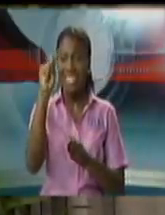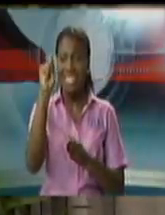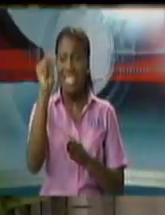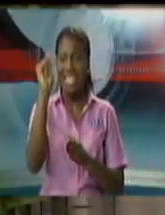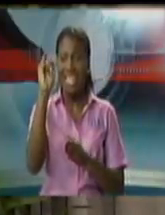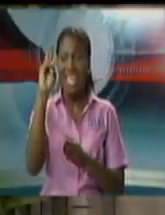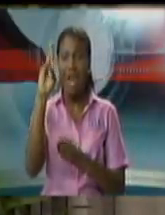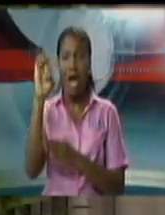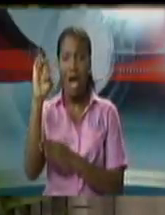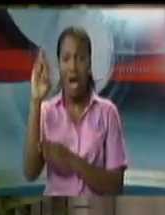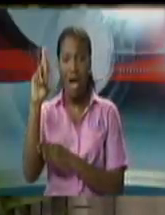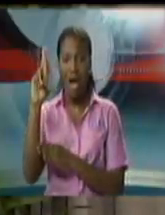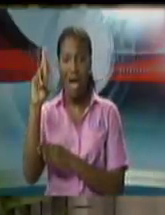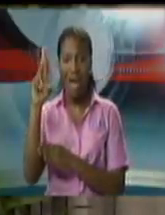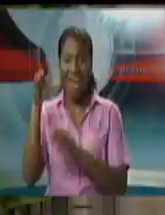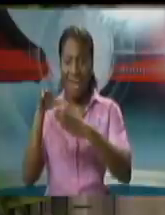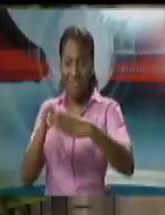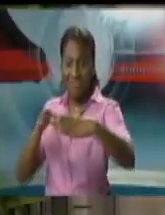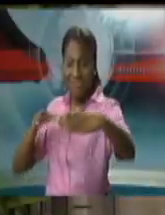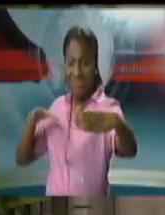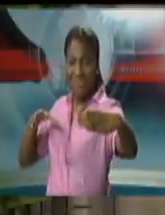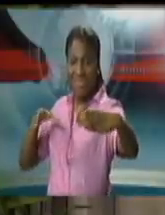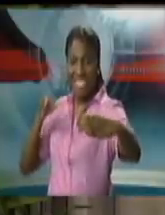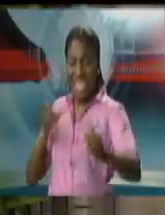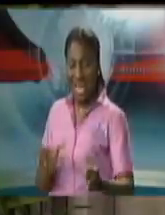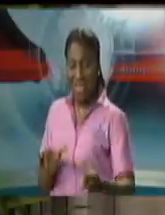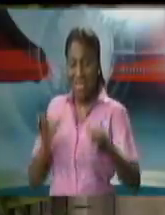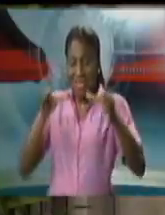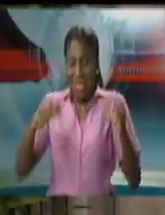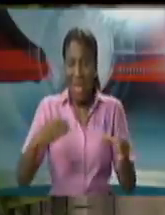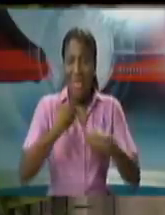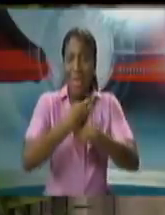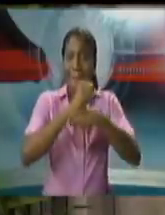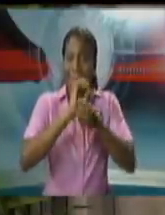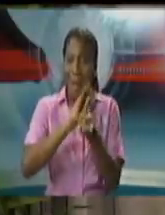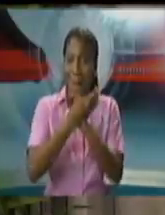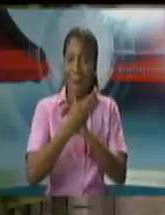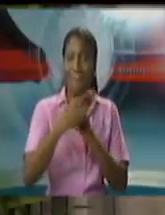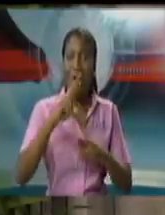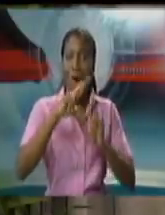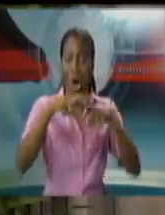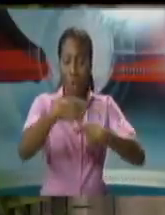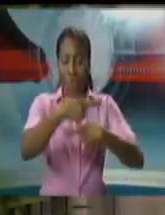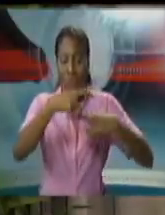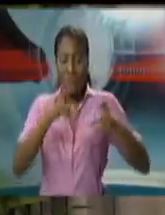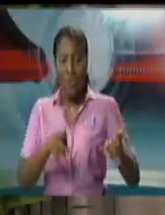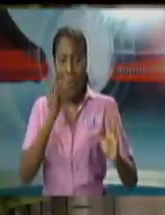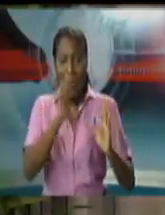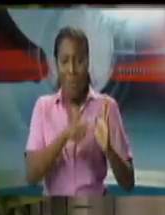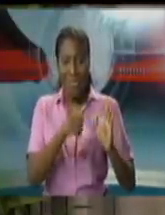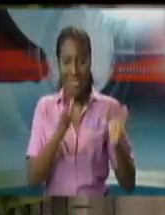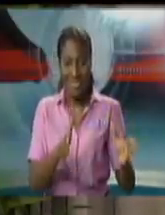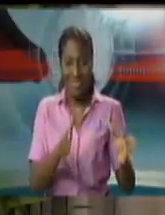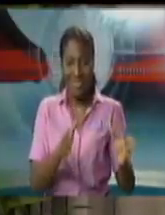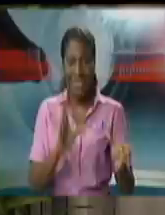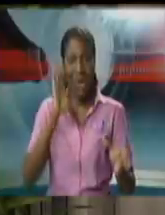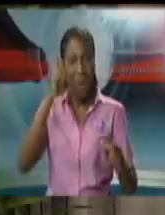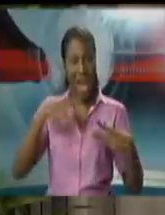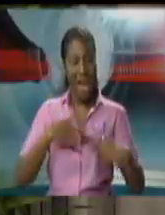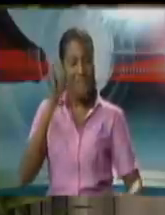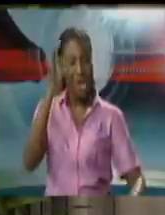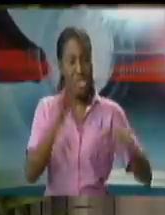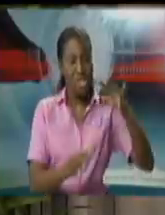virtual hearings. We're able there to deal with maximum sentence indications. We're able to deal with judge-alone trials,